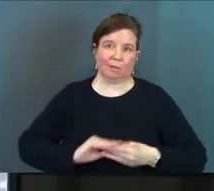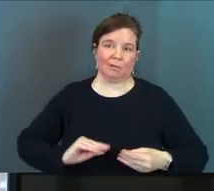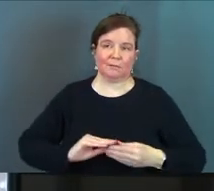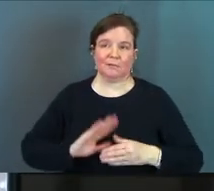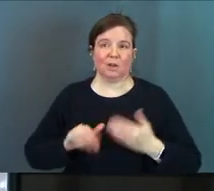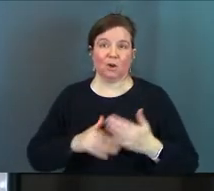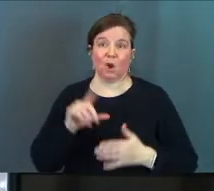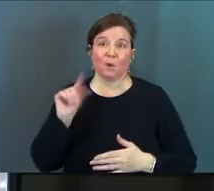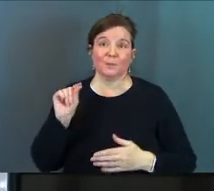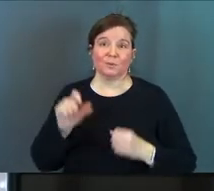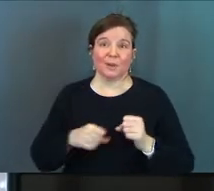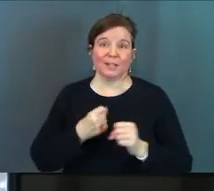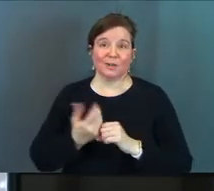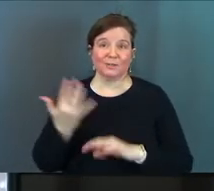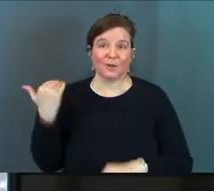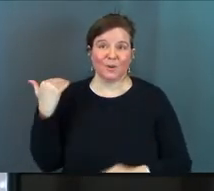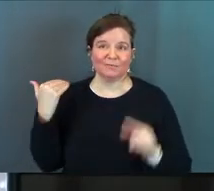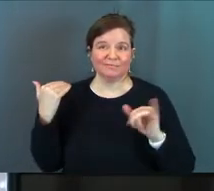it's all 20 years ago